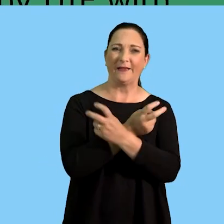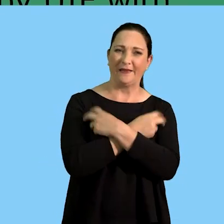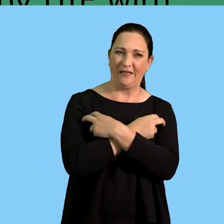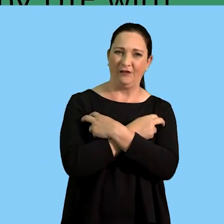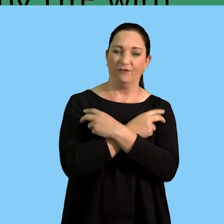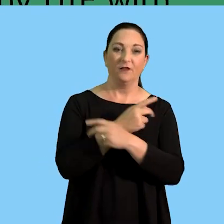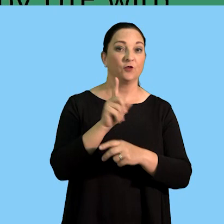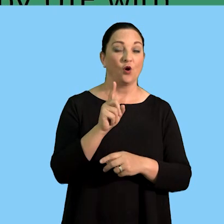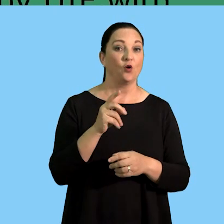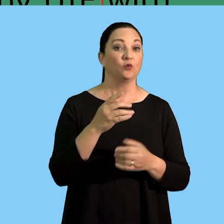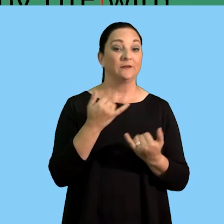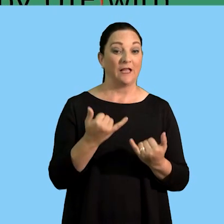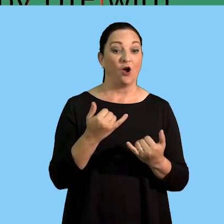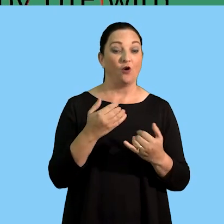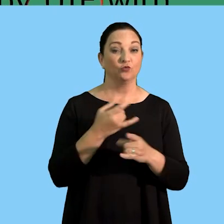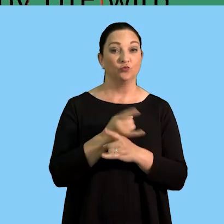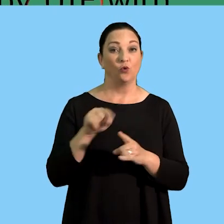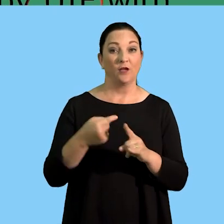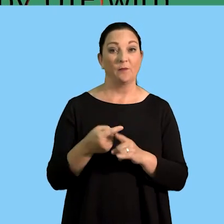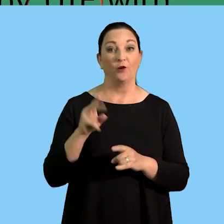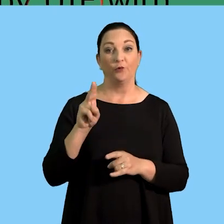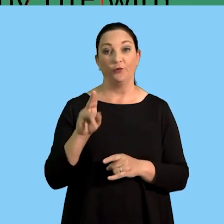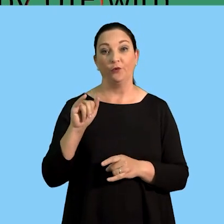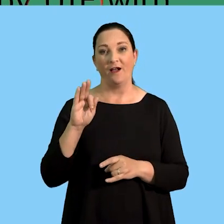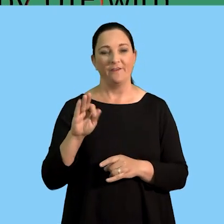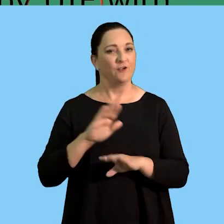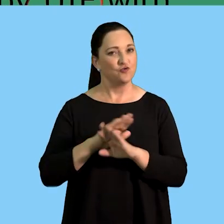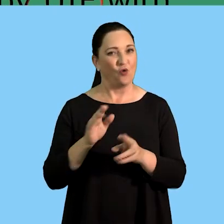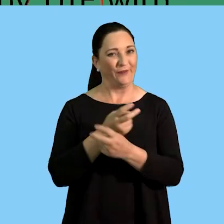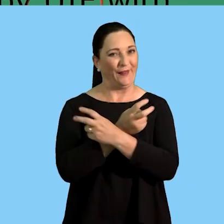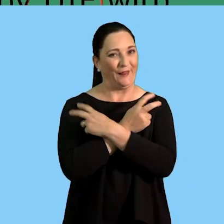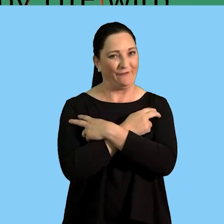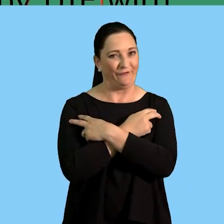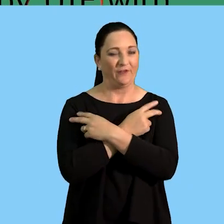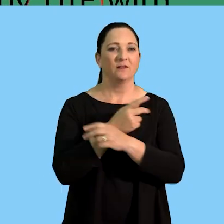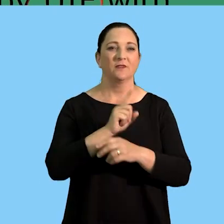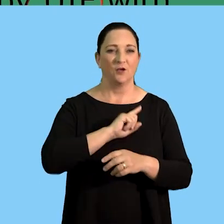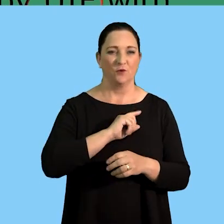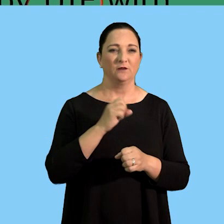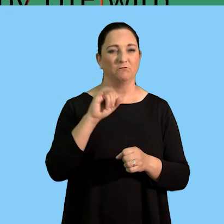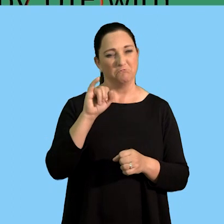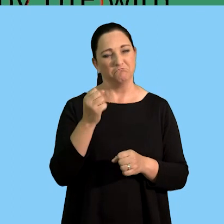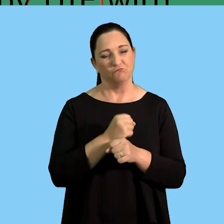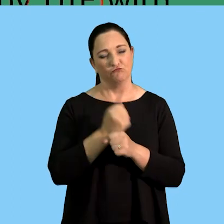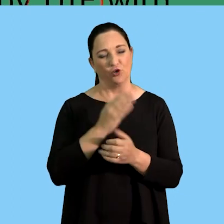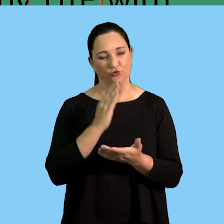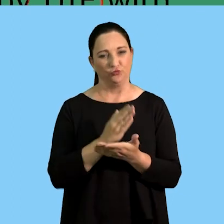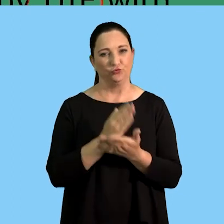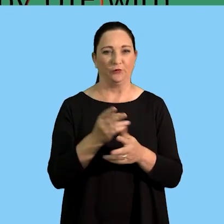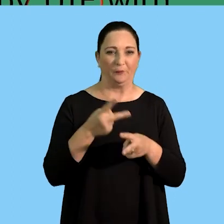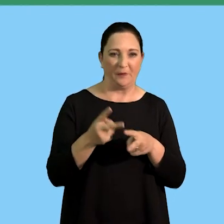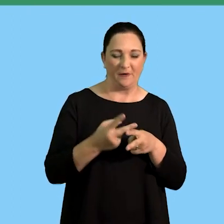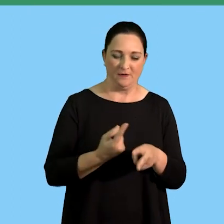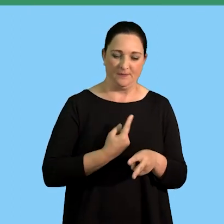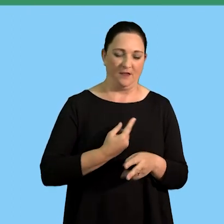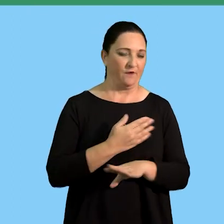say here we are talking about the benefits we are not talking about types of leaves so consider that as you